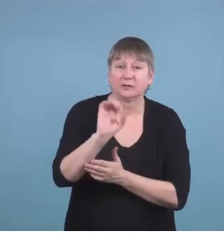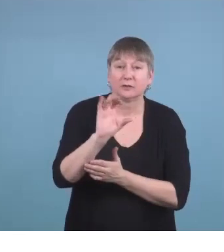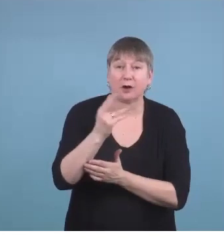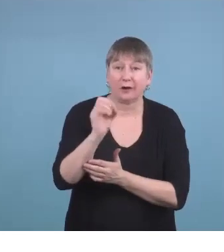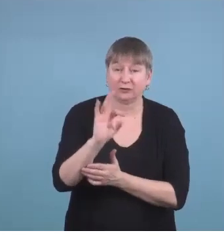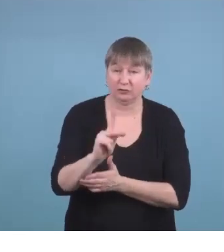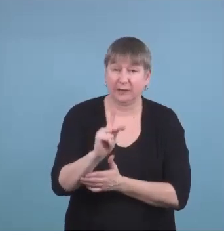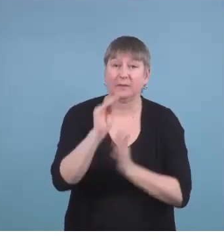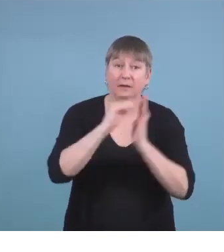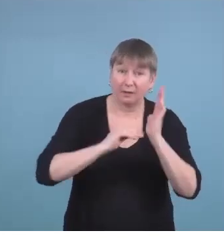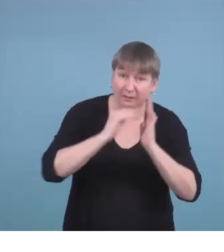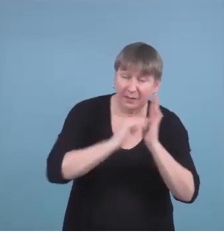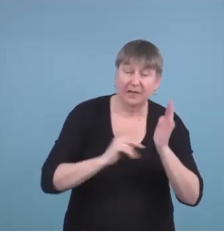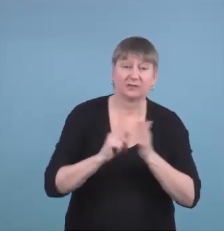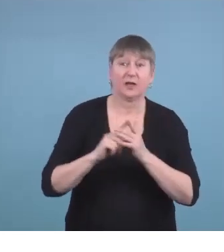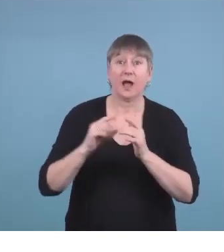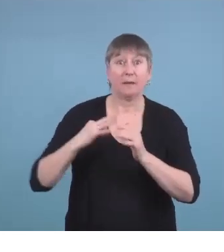to college and university.